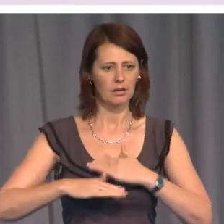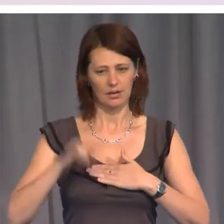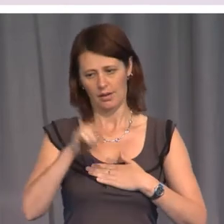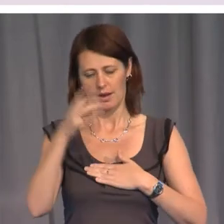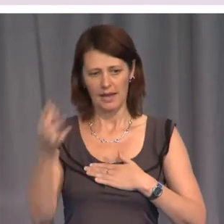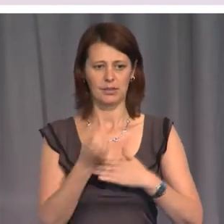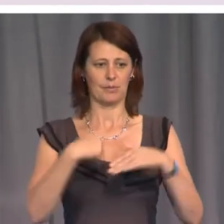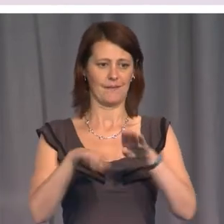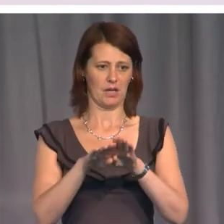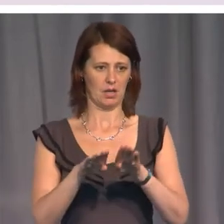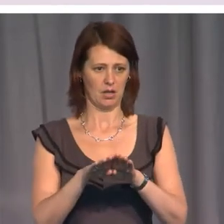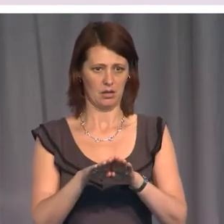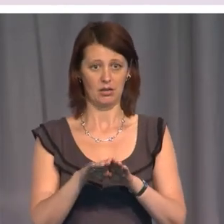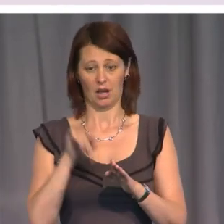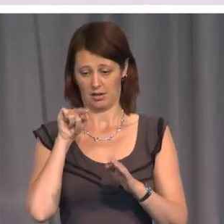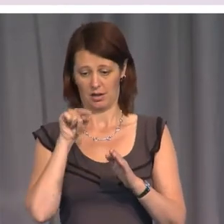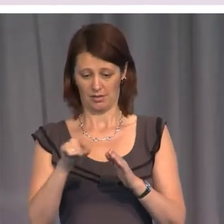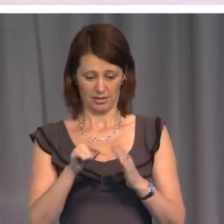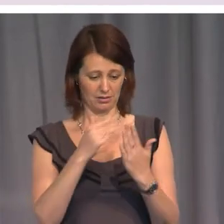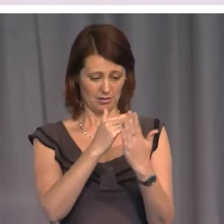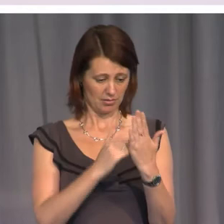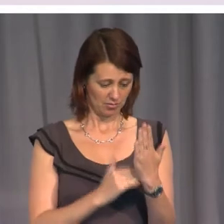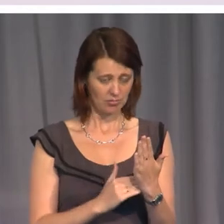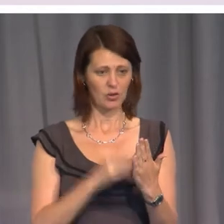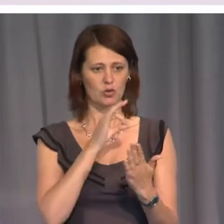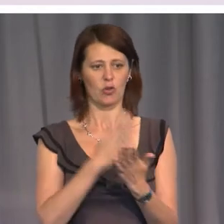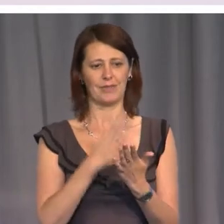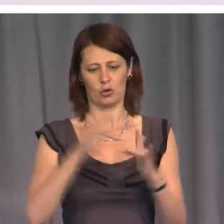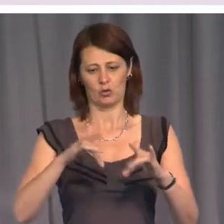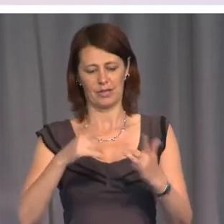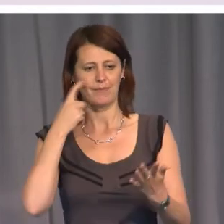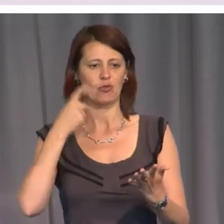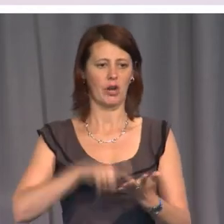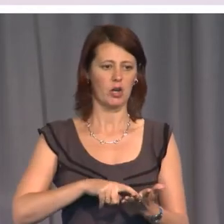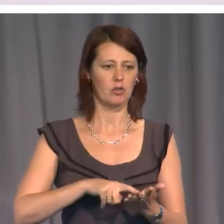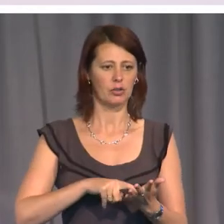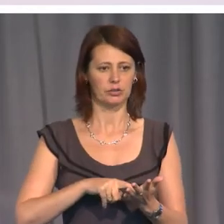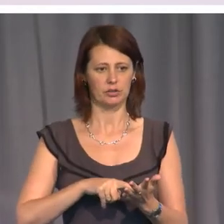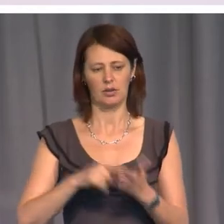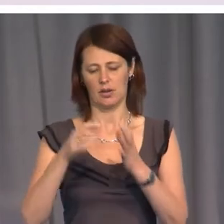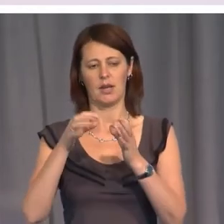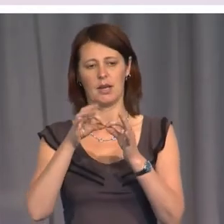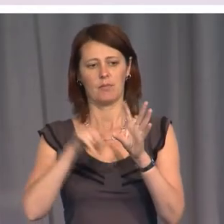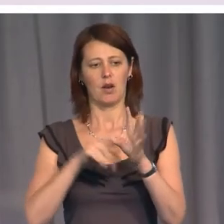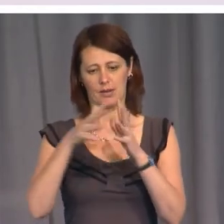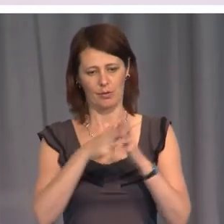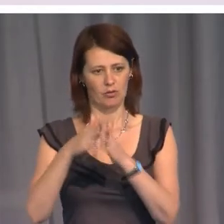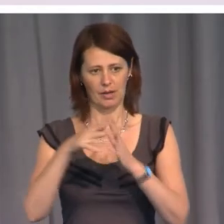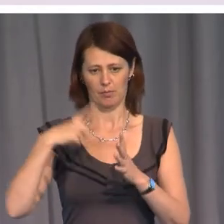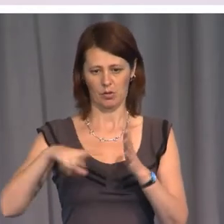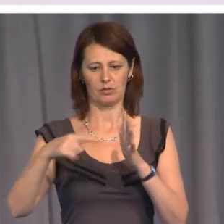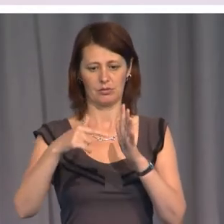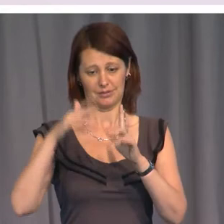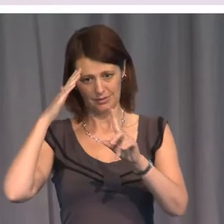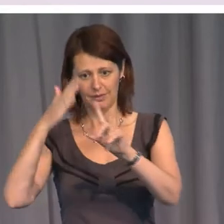be fair. And this fundamental principle has not been recognized as yet by the United States because the targets